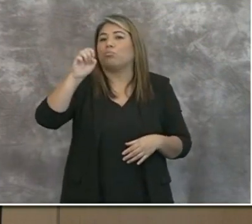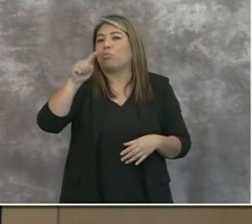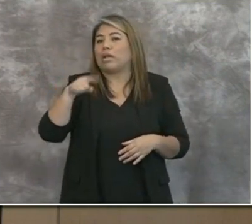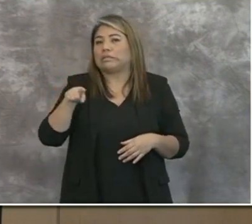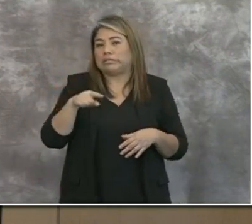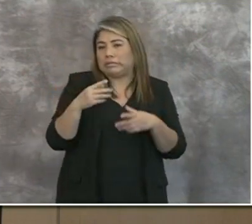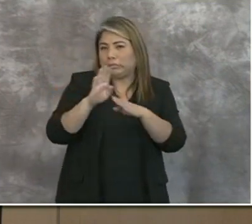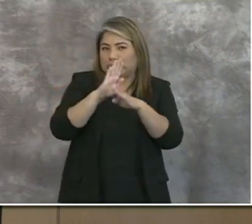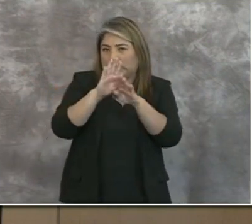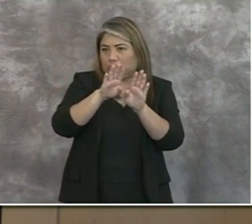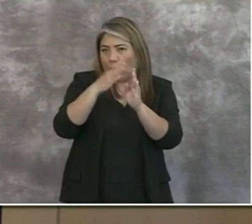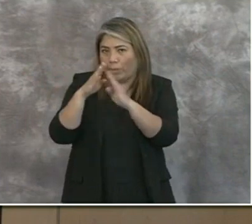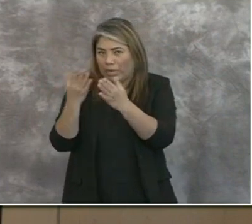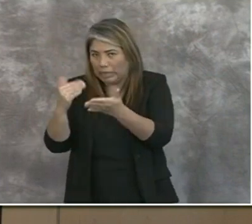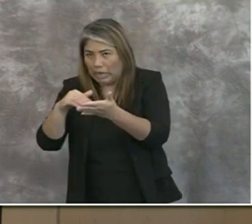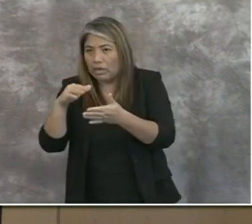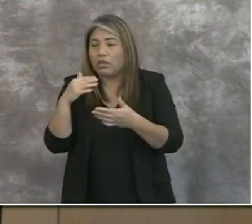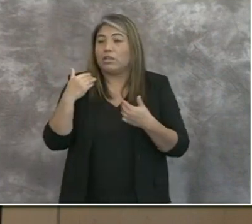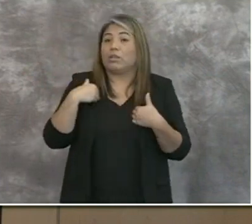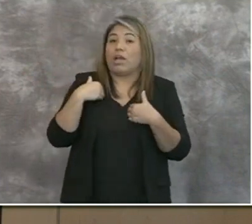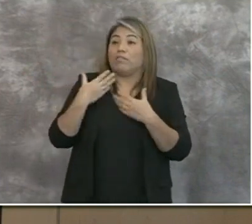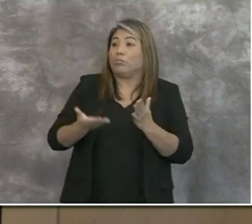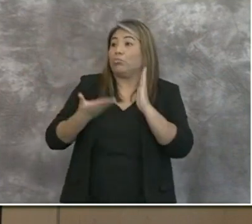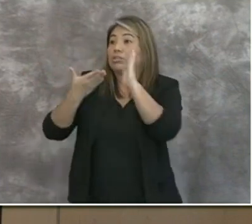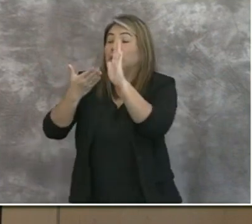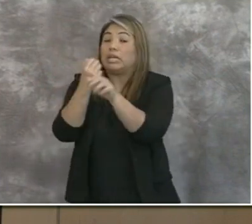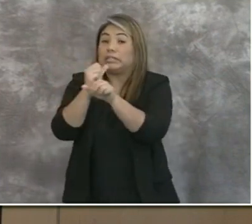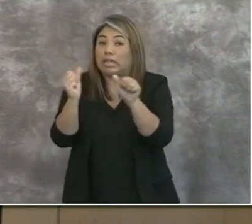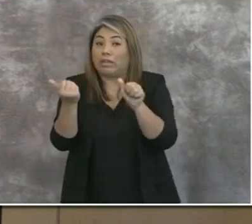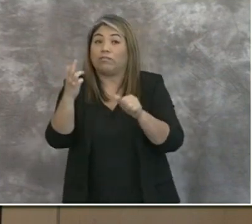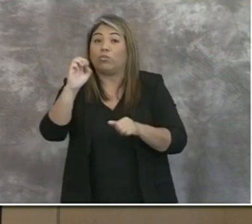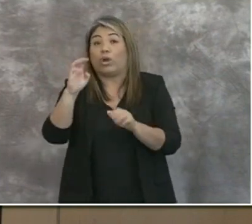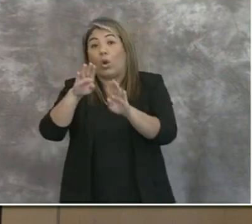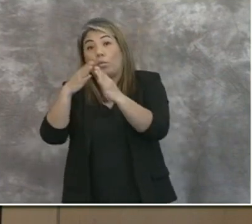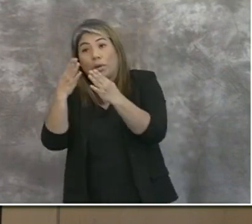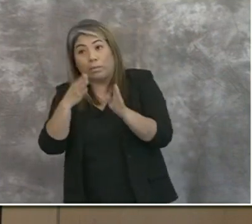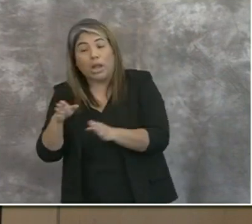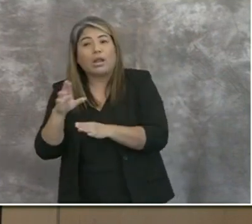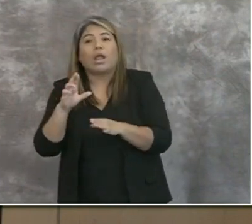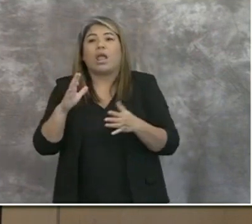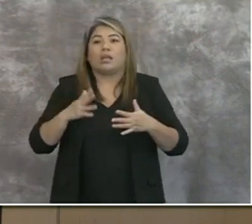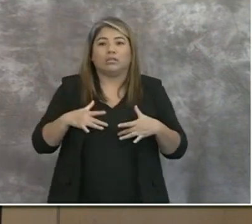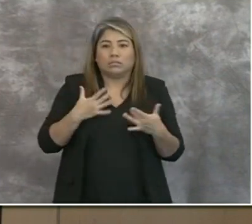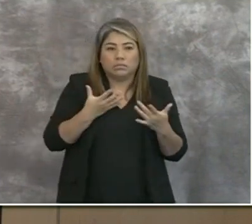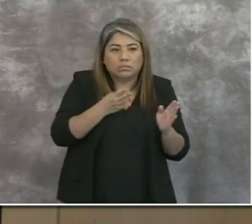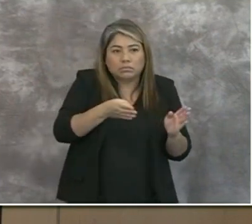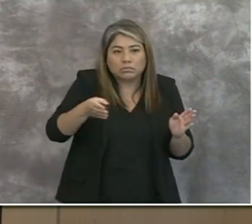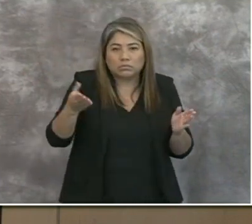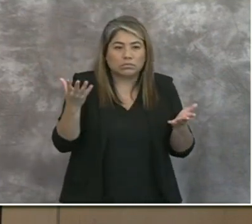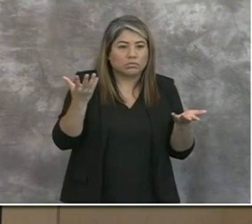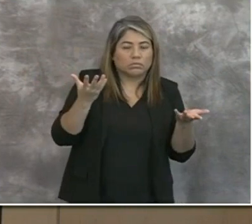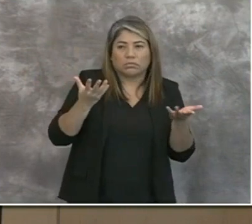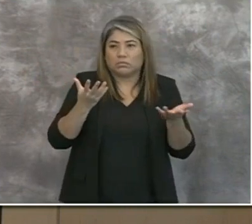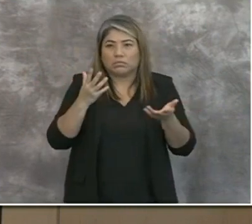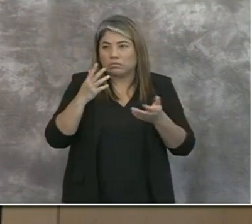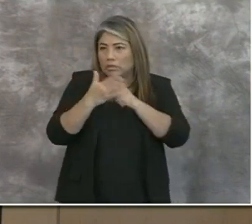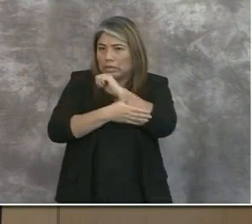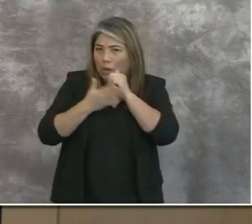Have they presented a safe reopening plan? And where is it in the process of the county as far as allowing them to reopen?